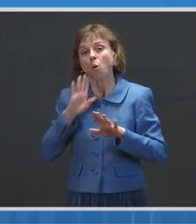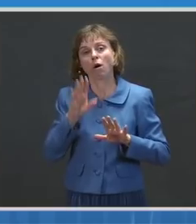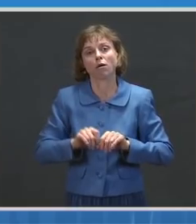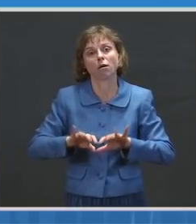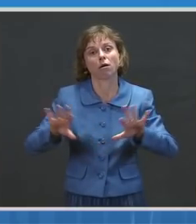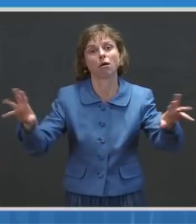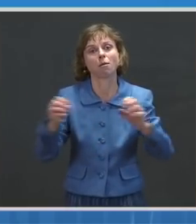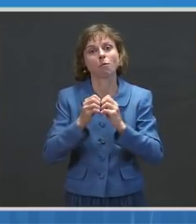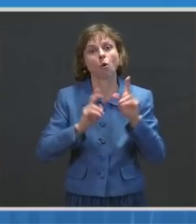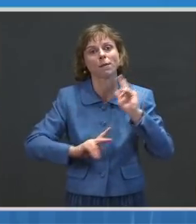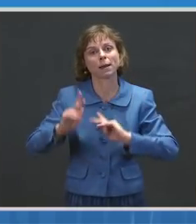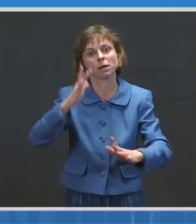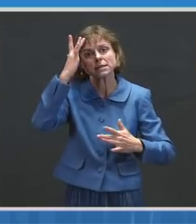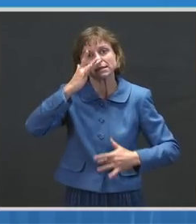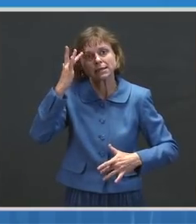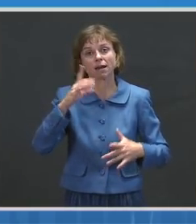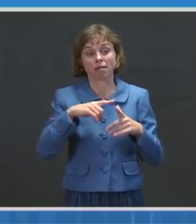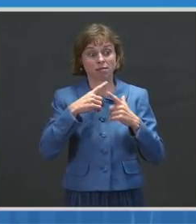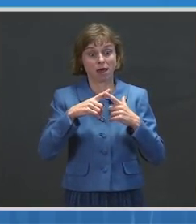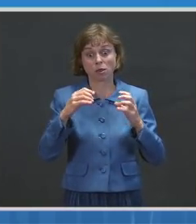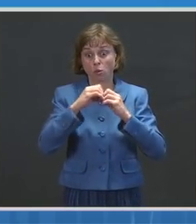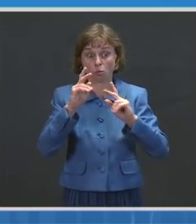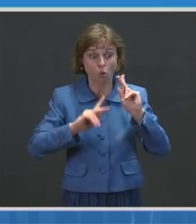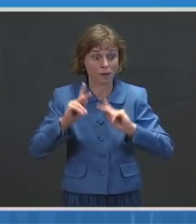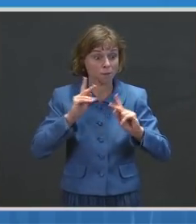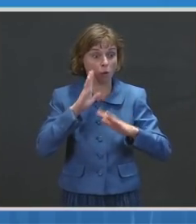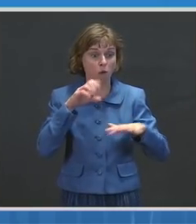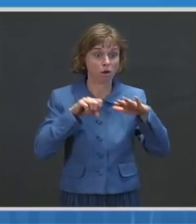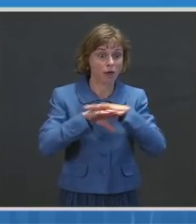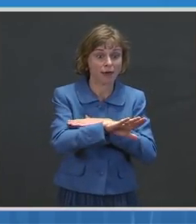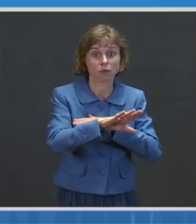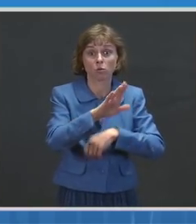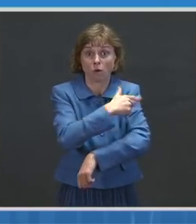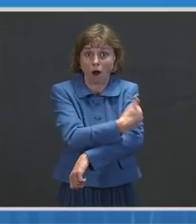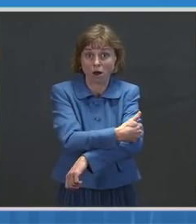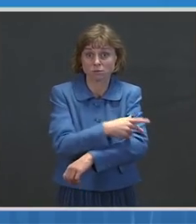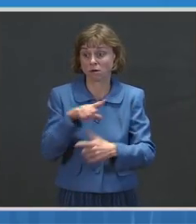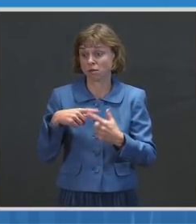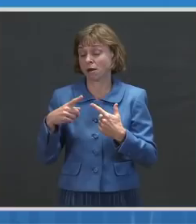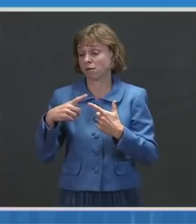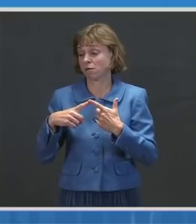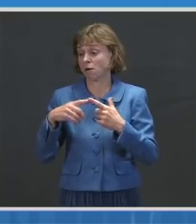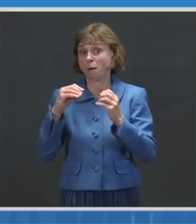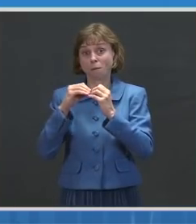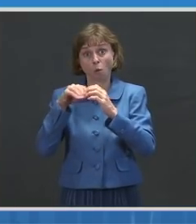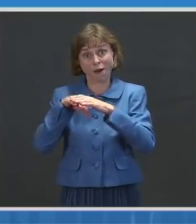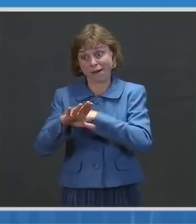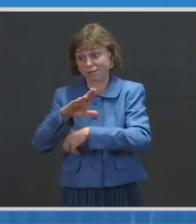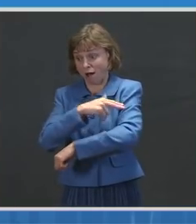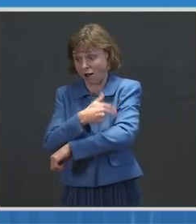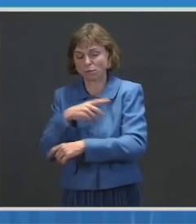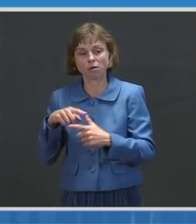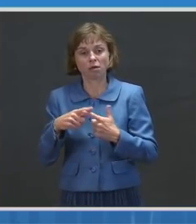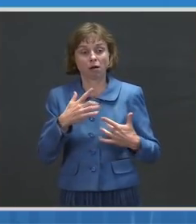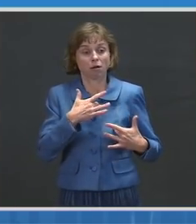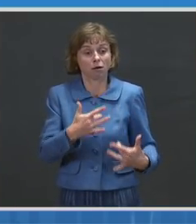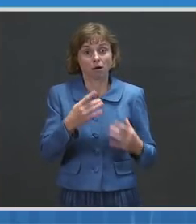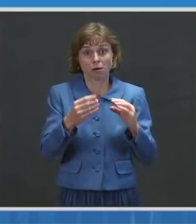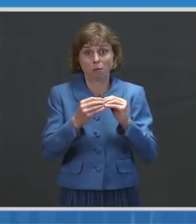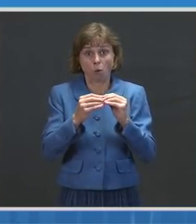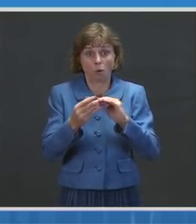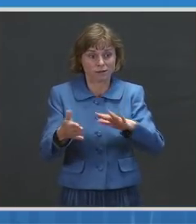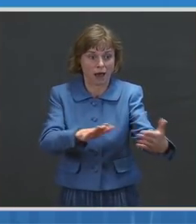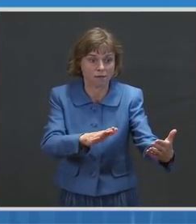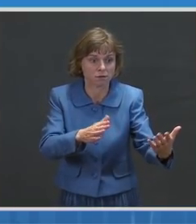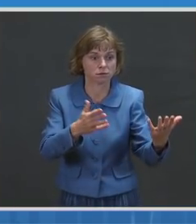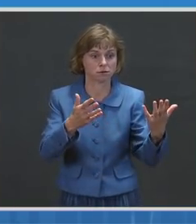people that will be hospitalized. And the more people that are hospitalized, you'll likely get more deaths. But on a one-to-one basis, whether or